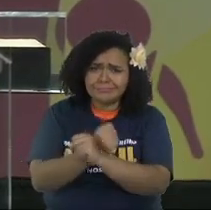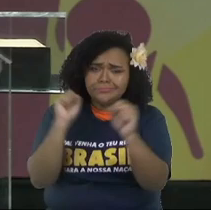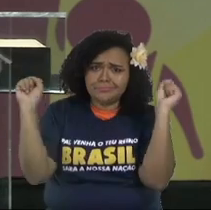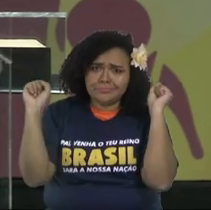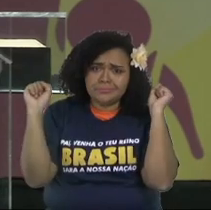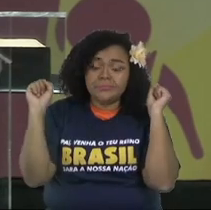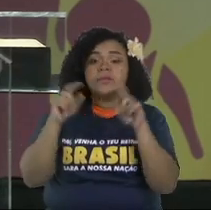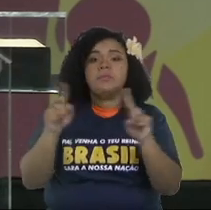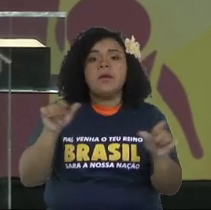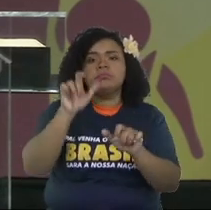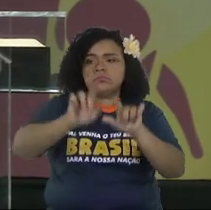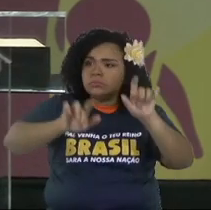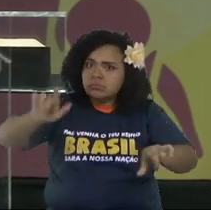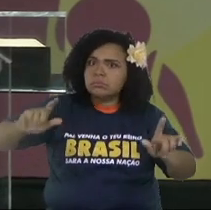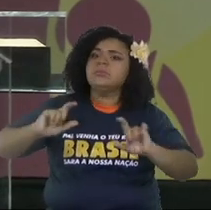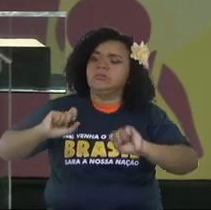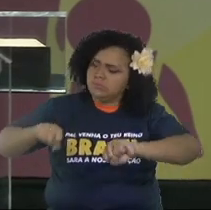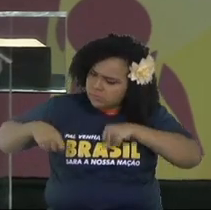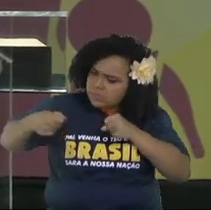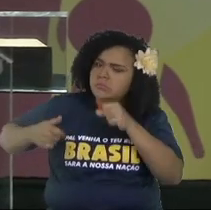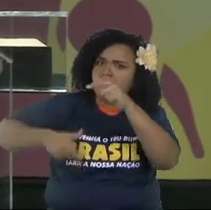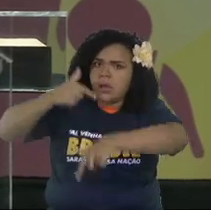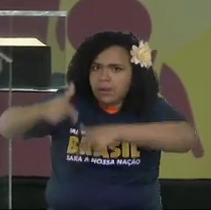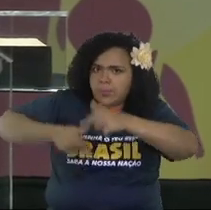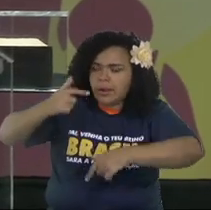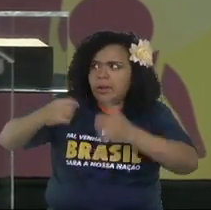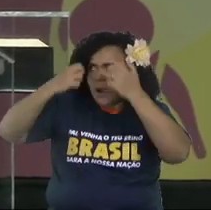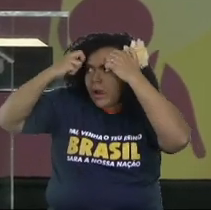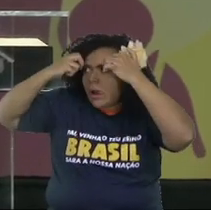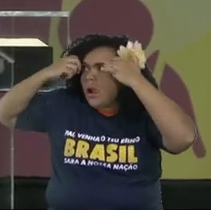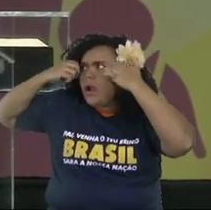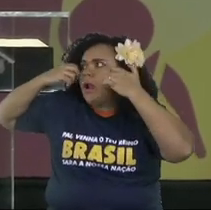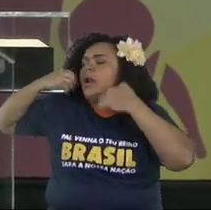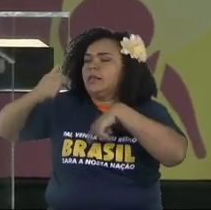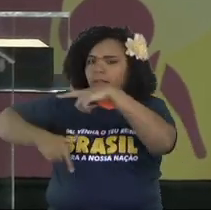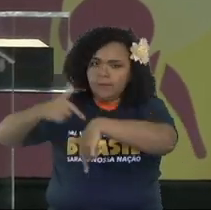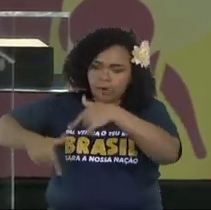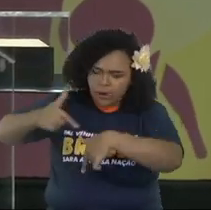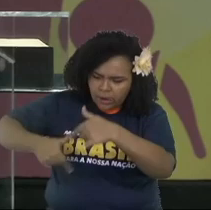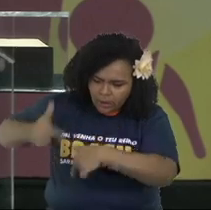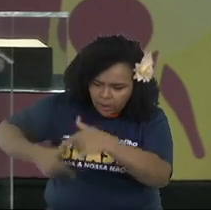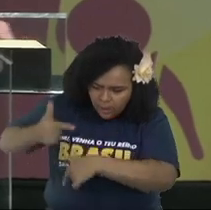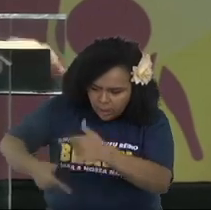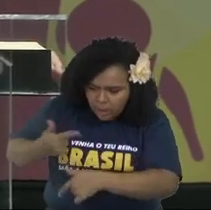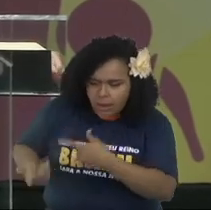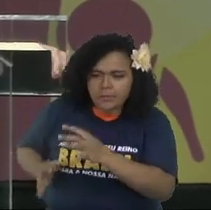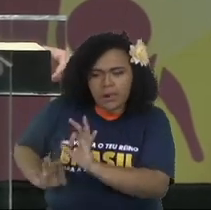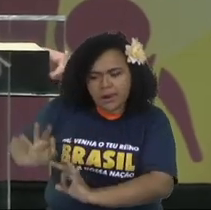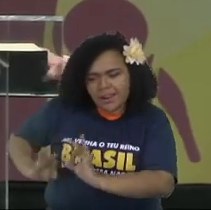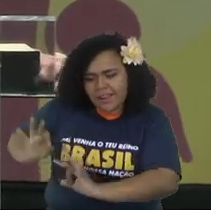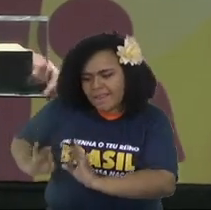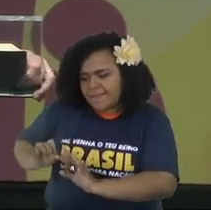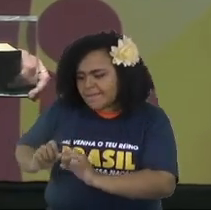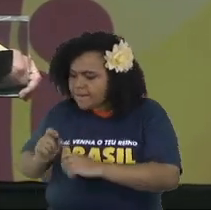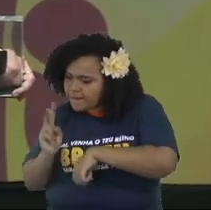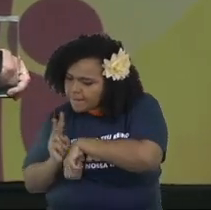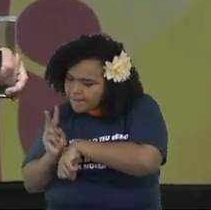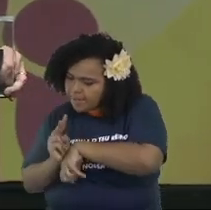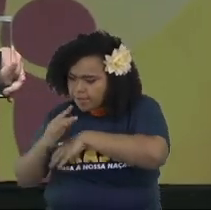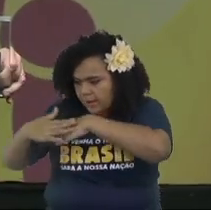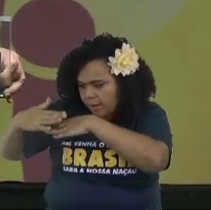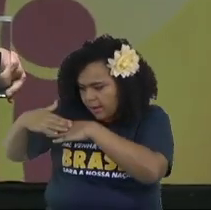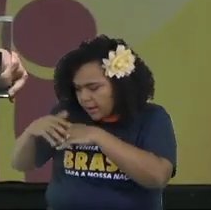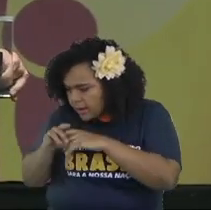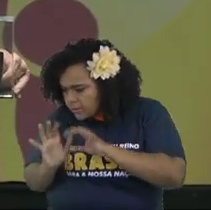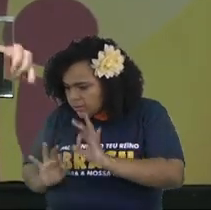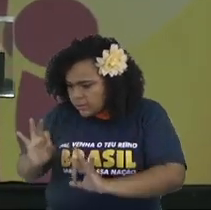one of the conditions of you to prosper, you have to work hard. You have to work a lot and then you have to be diligent. You